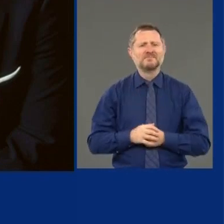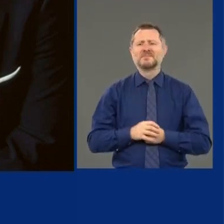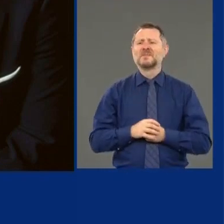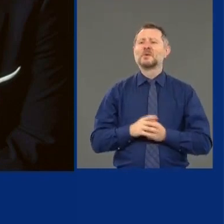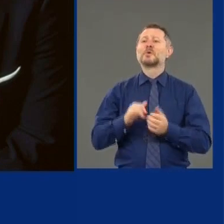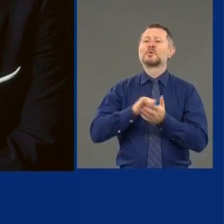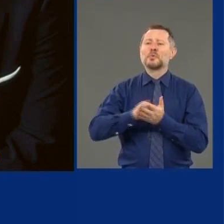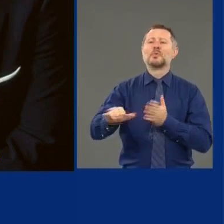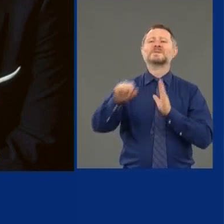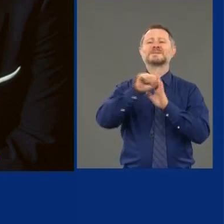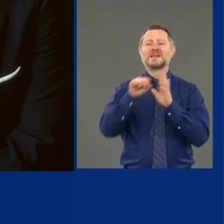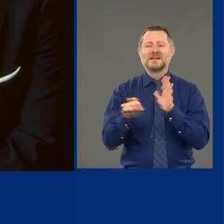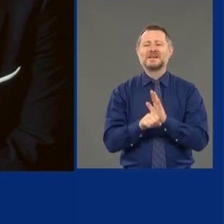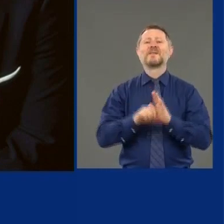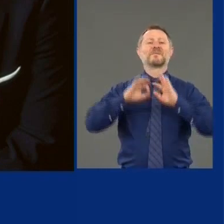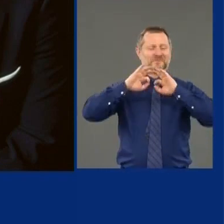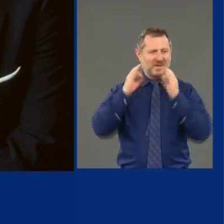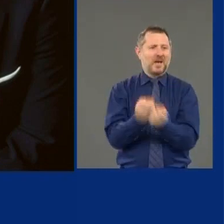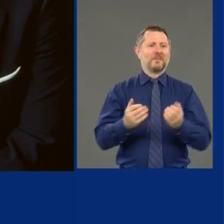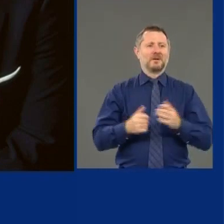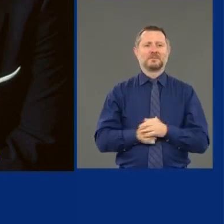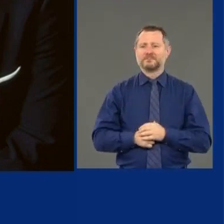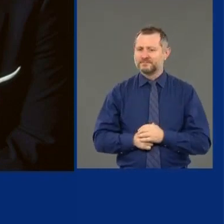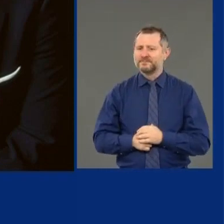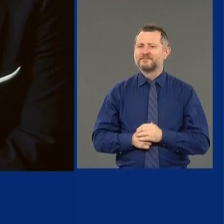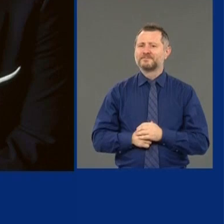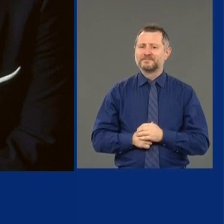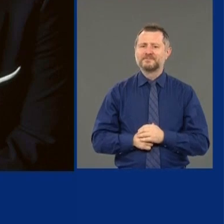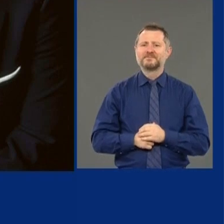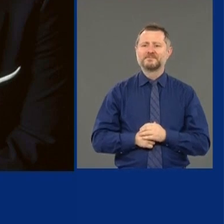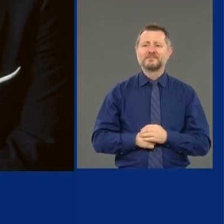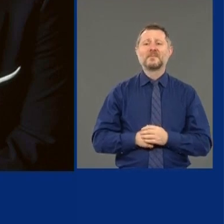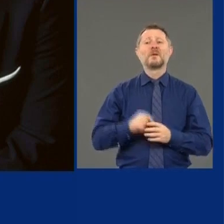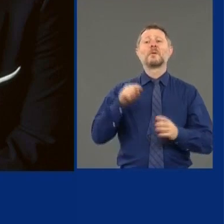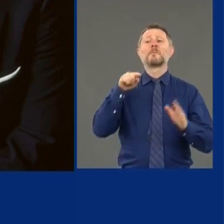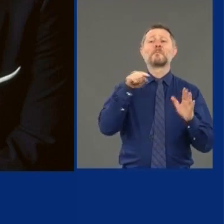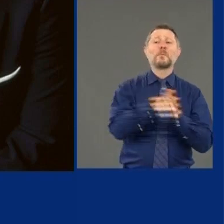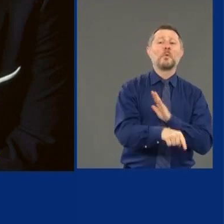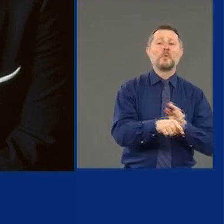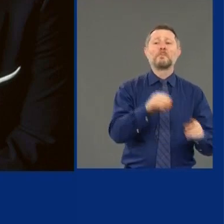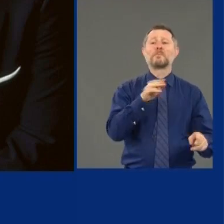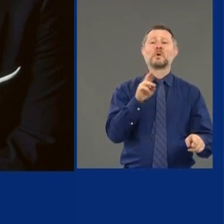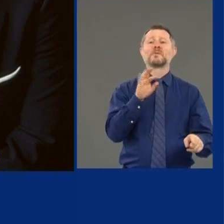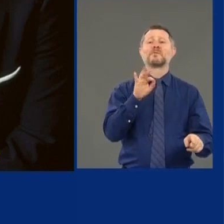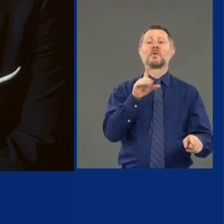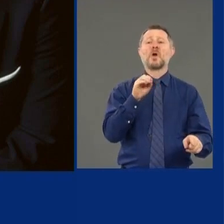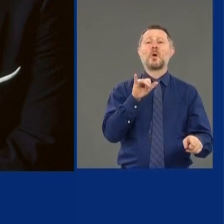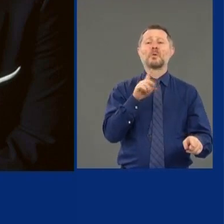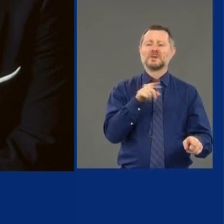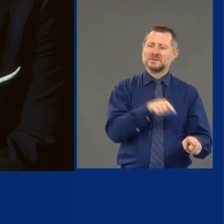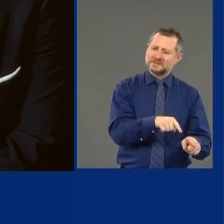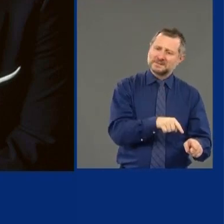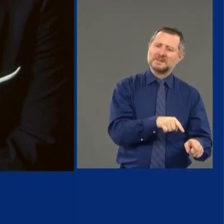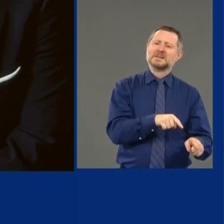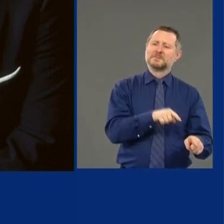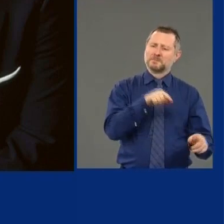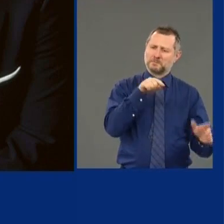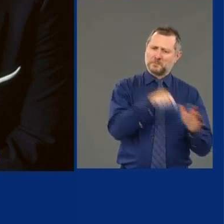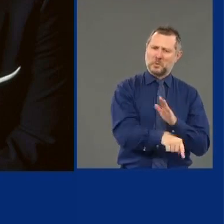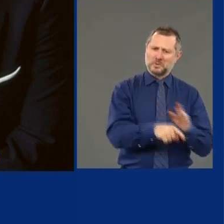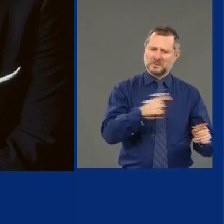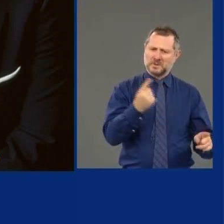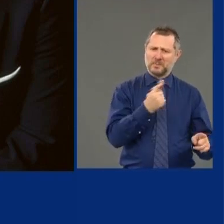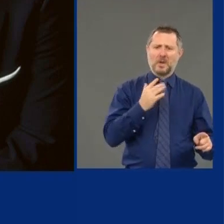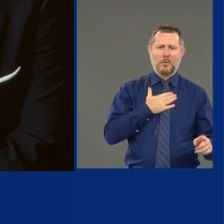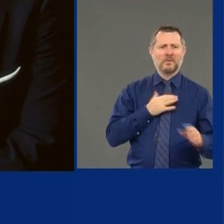The state is one family. When they murdered Mr. Floyd, they murdered a member of our family.